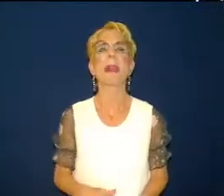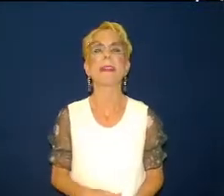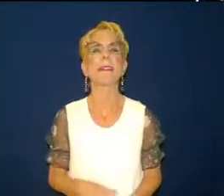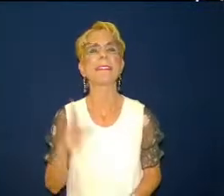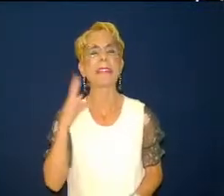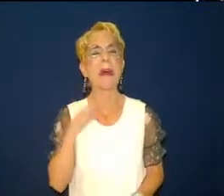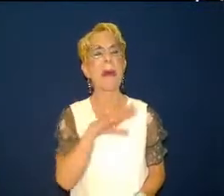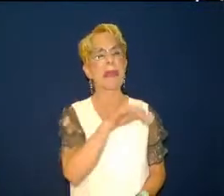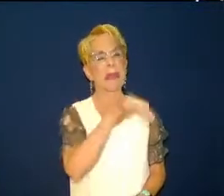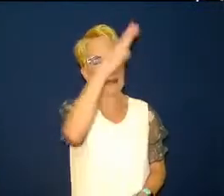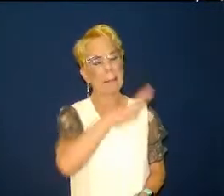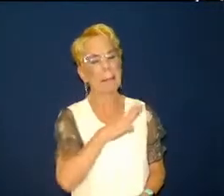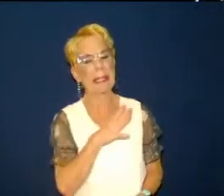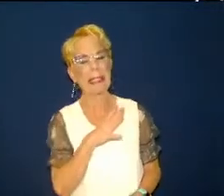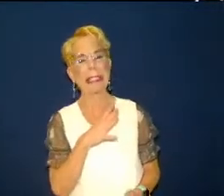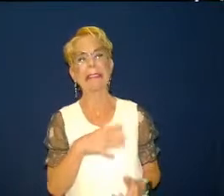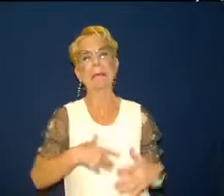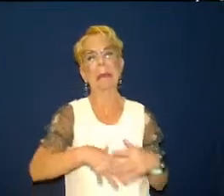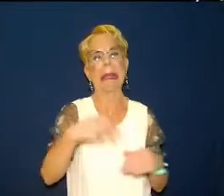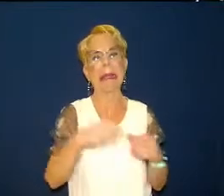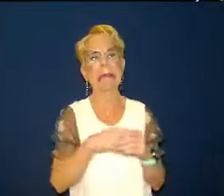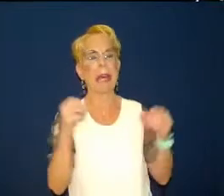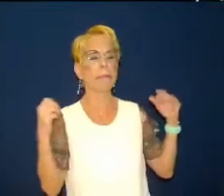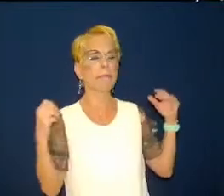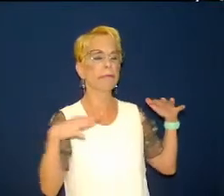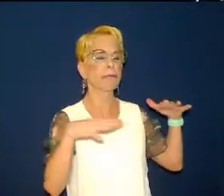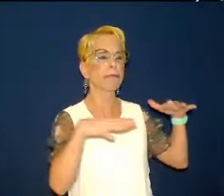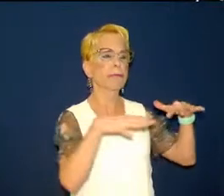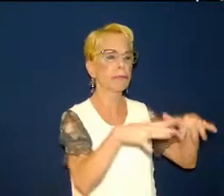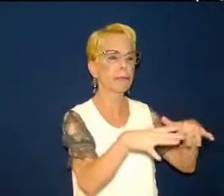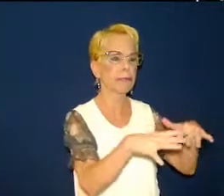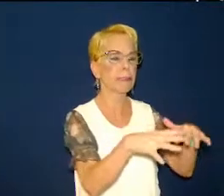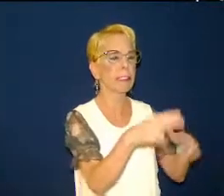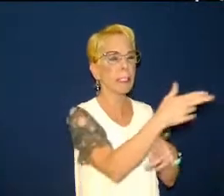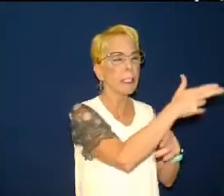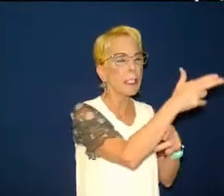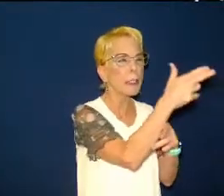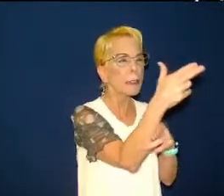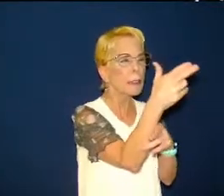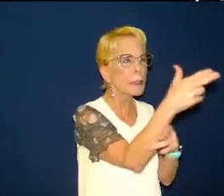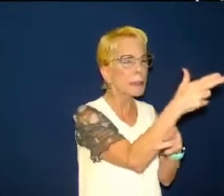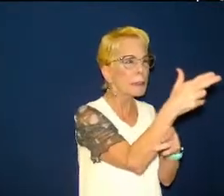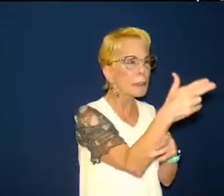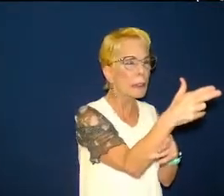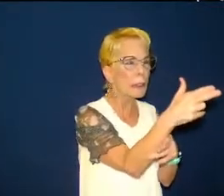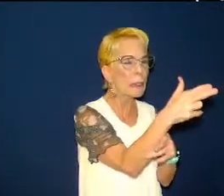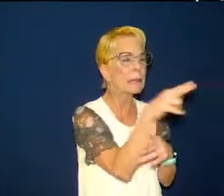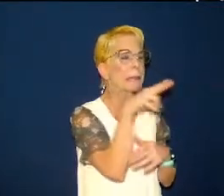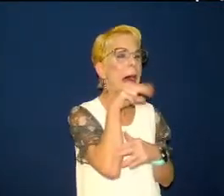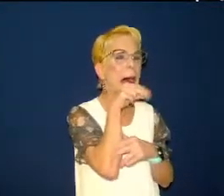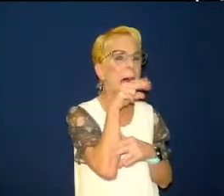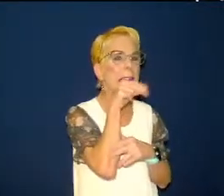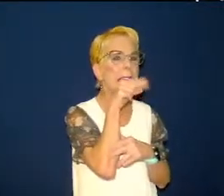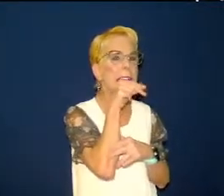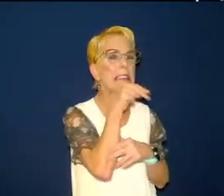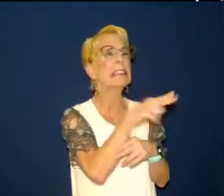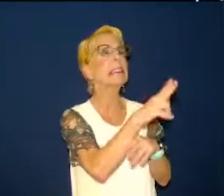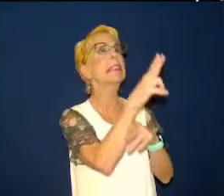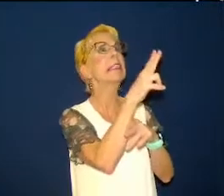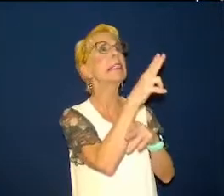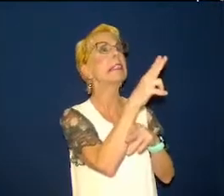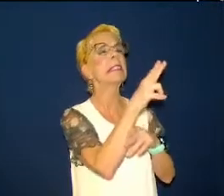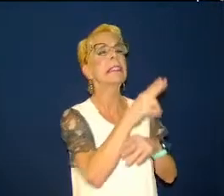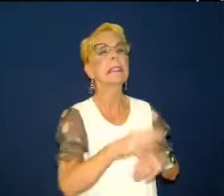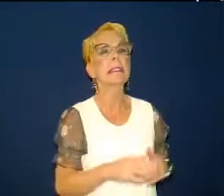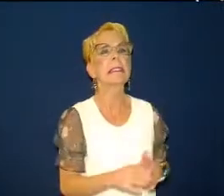the ducks were uh take took off and bear bryant brought up his gun first and shot a fire shot and not a duck went down every duck